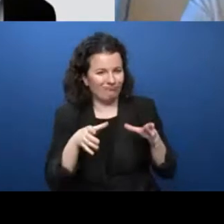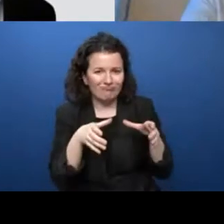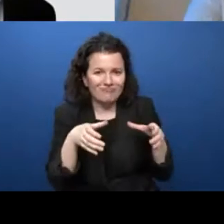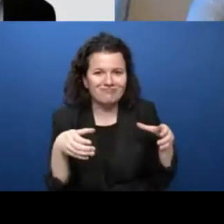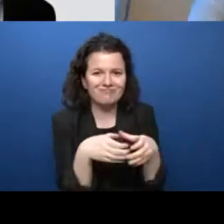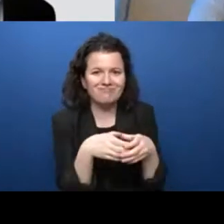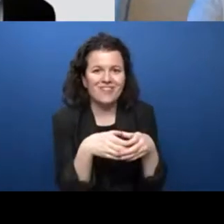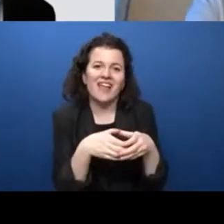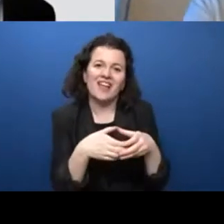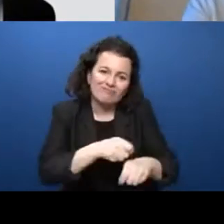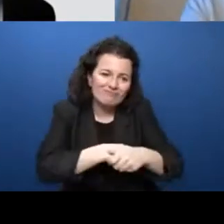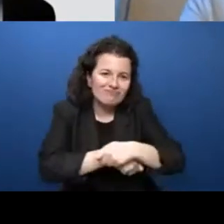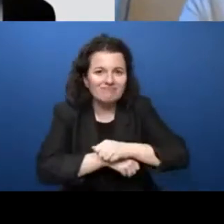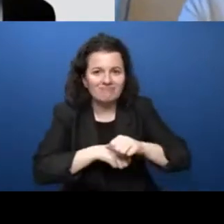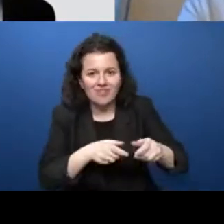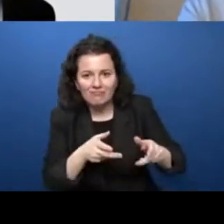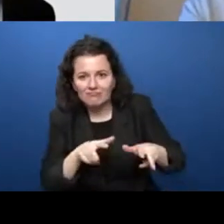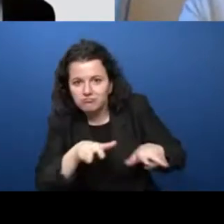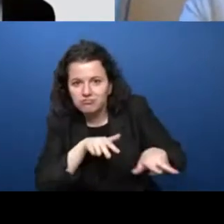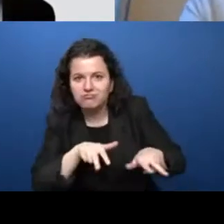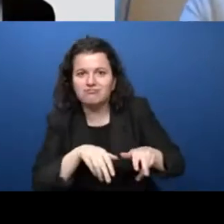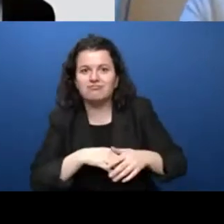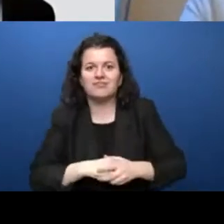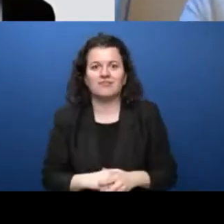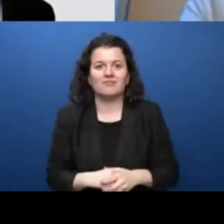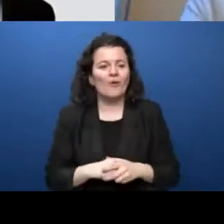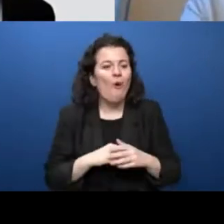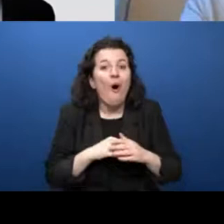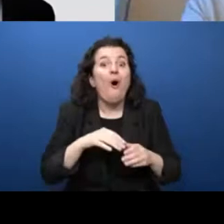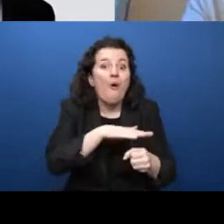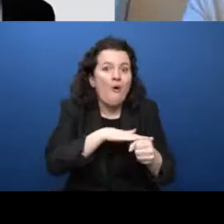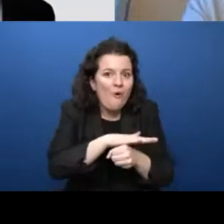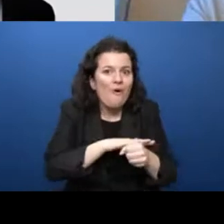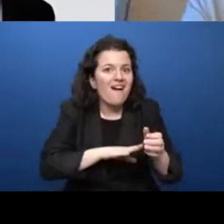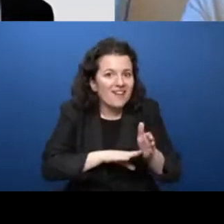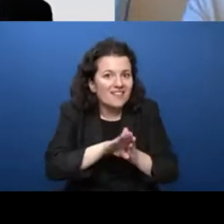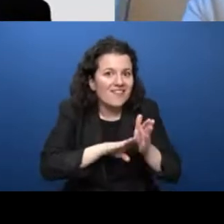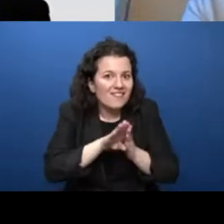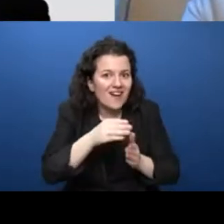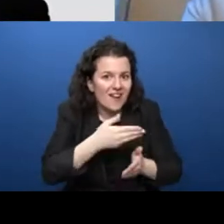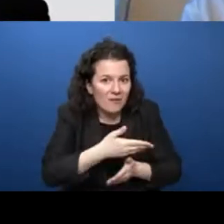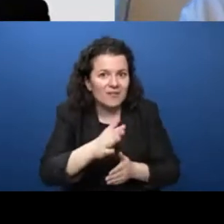Desarrollan tecnologías libres. They also develop free technologies.